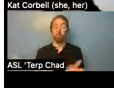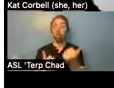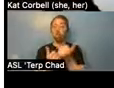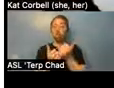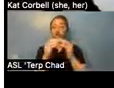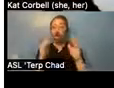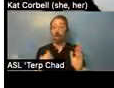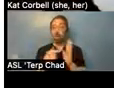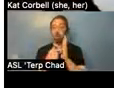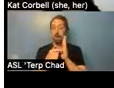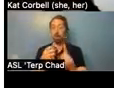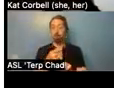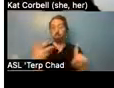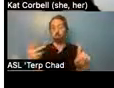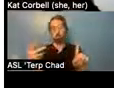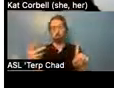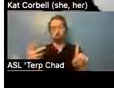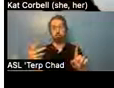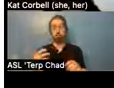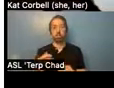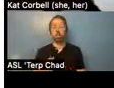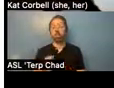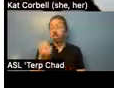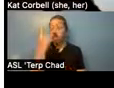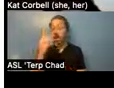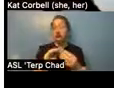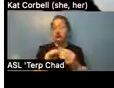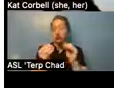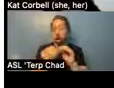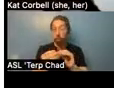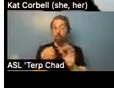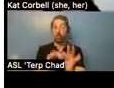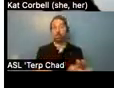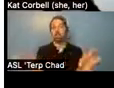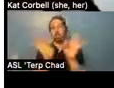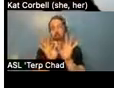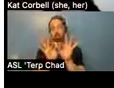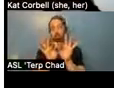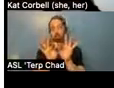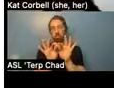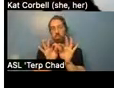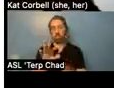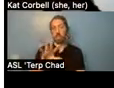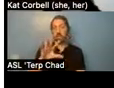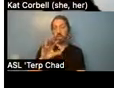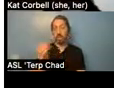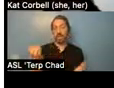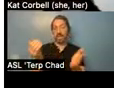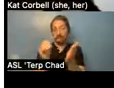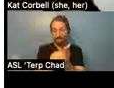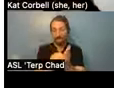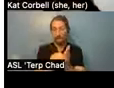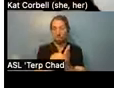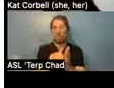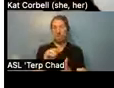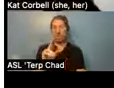model. So these numbers are really important. Um, while there are 50,000, uh, supportive housing units in all